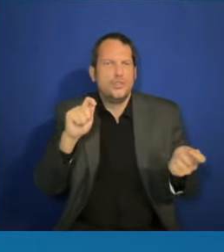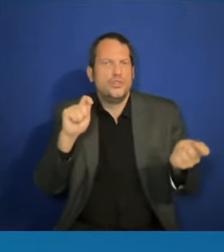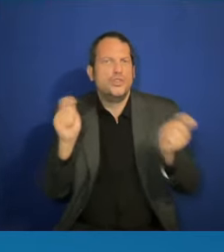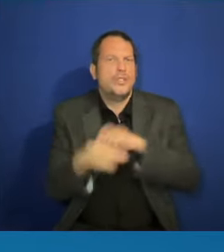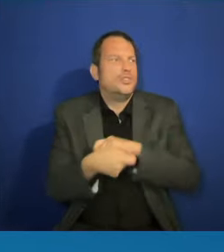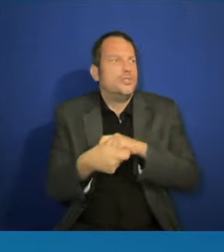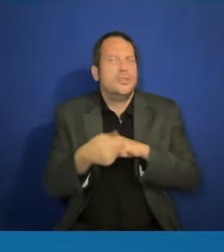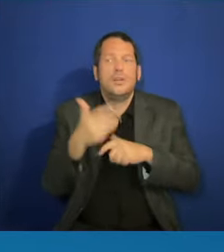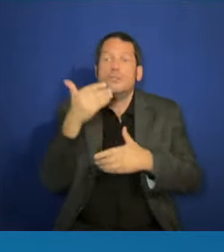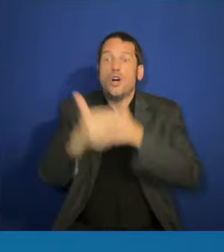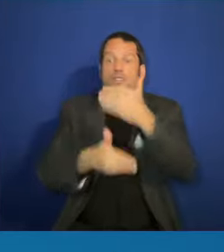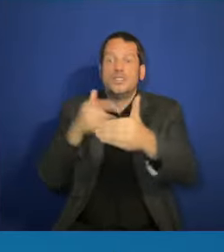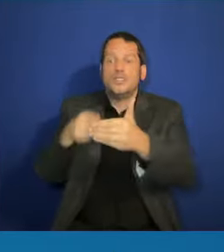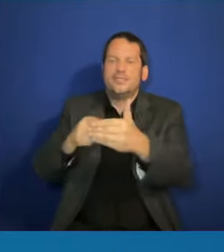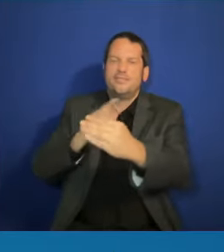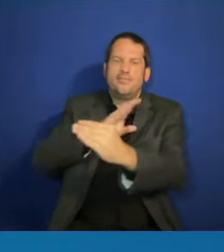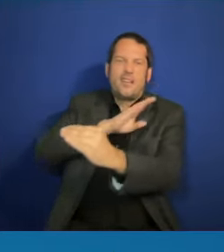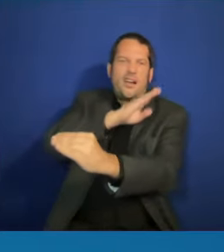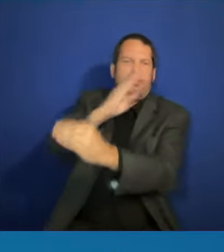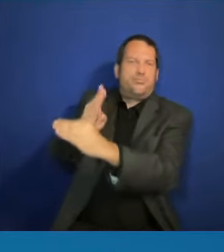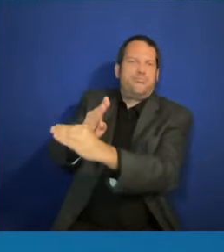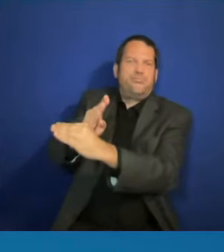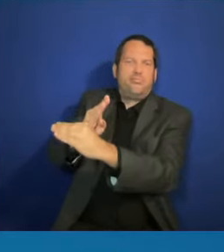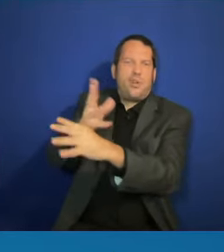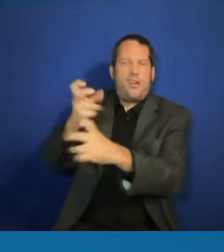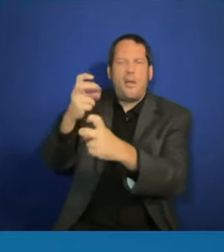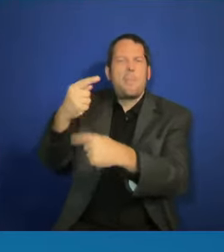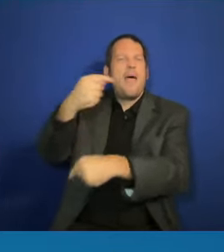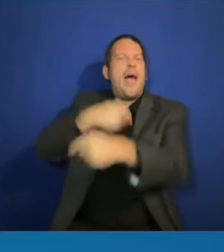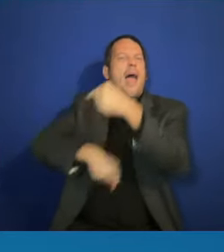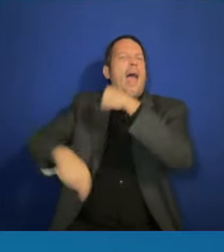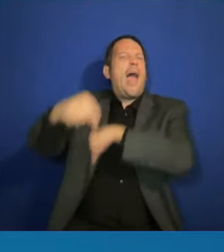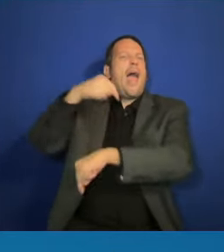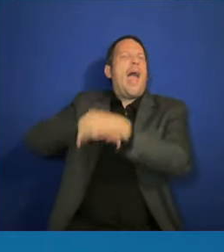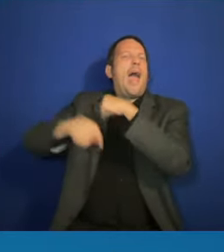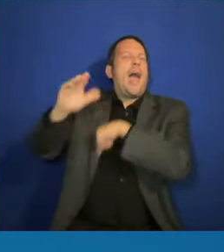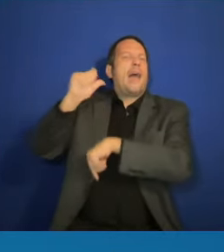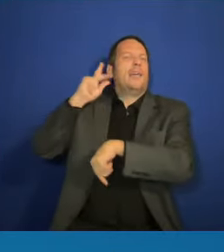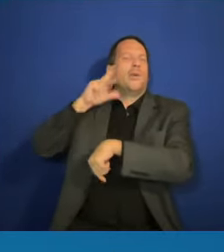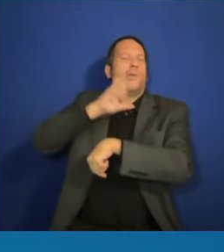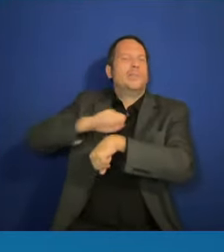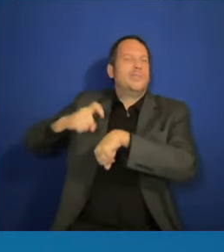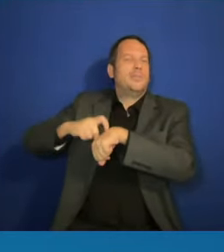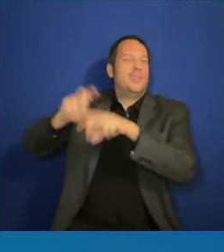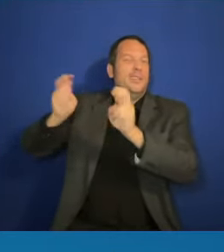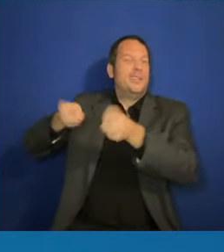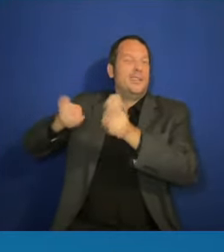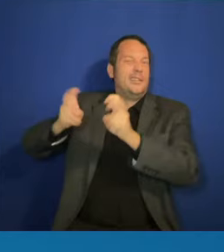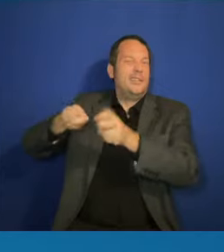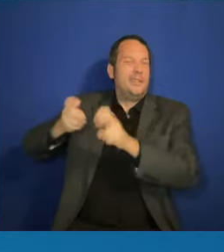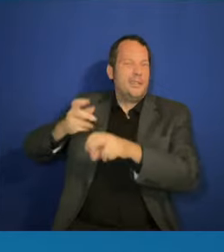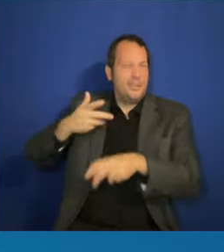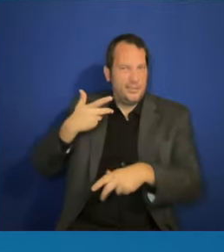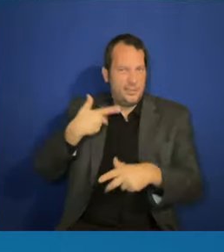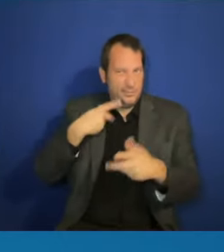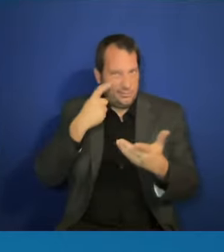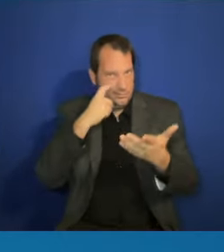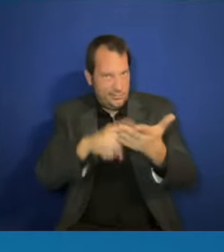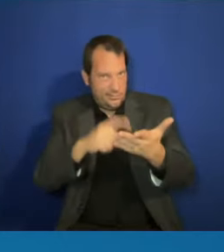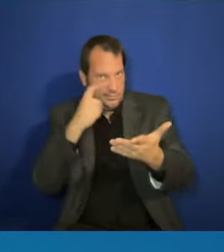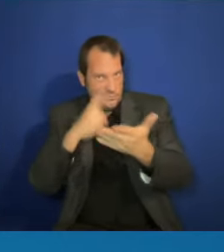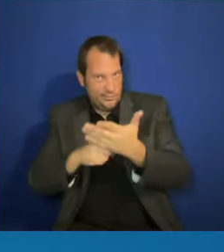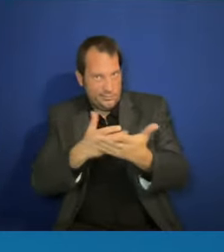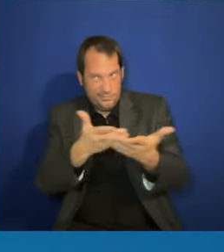We have to see what is happening, what is happening in front of us, and we have to step up and speak